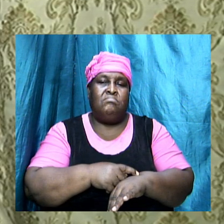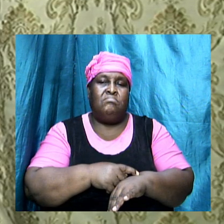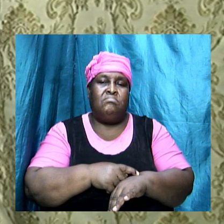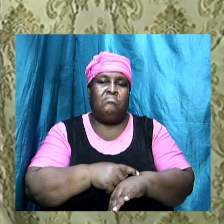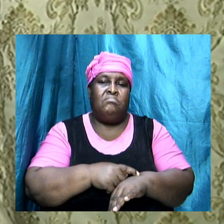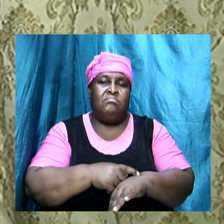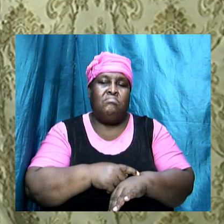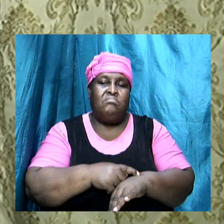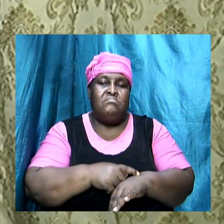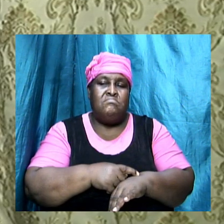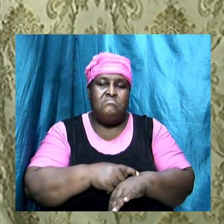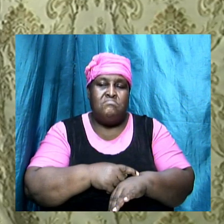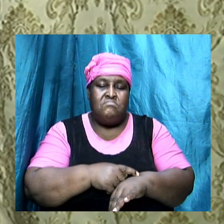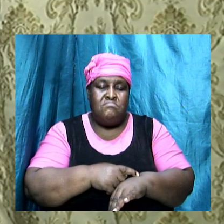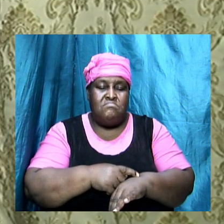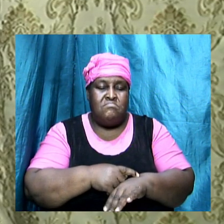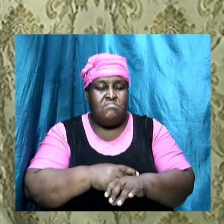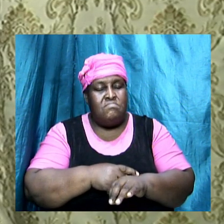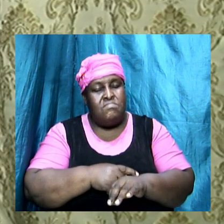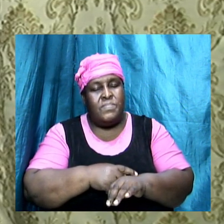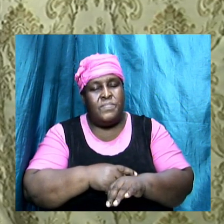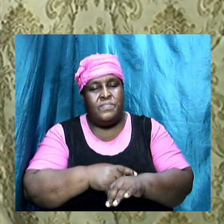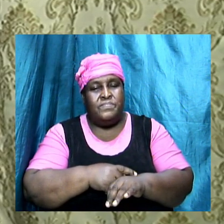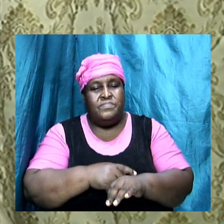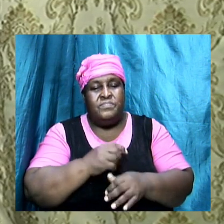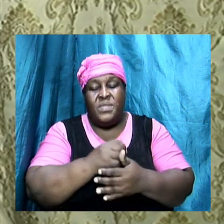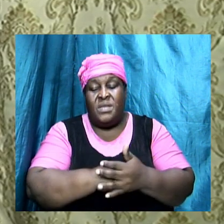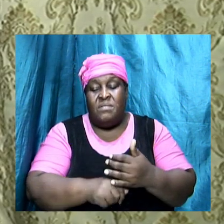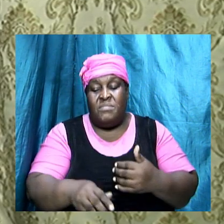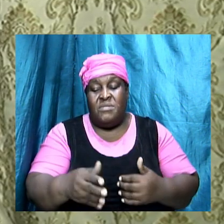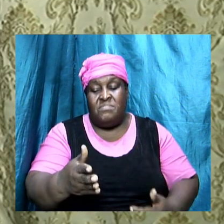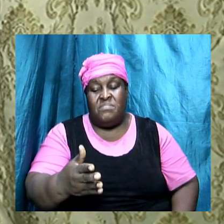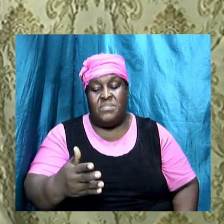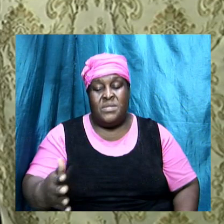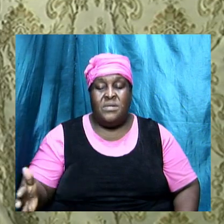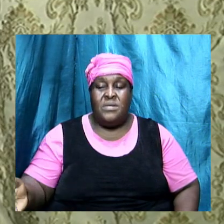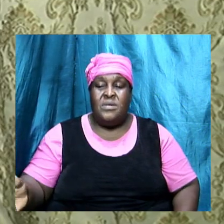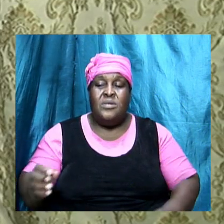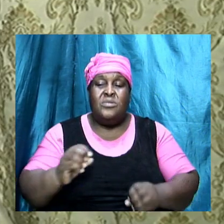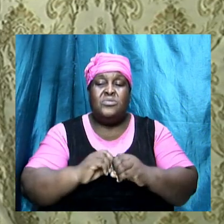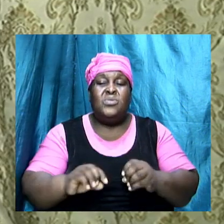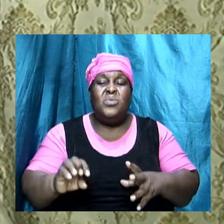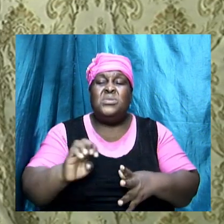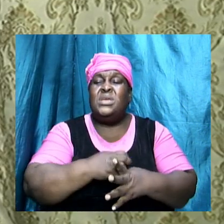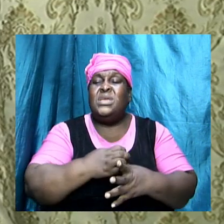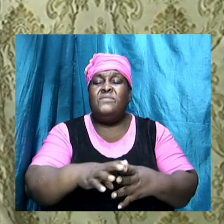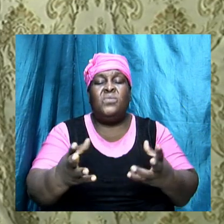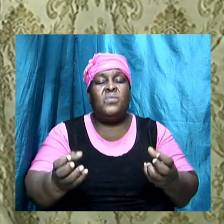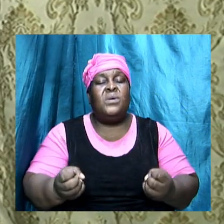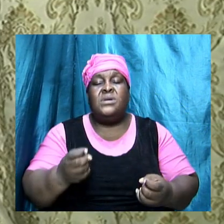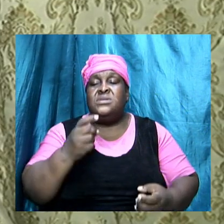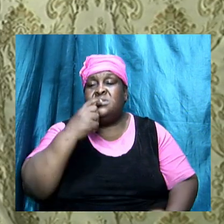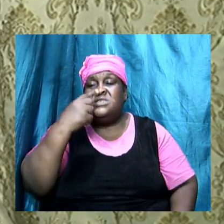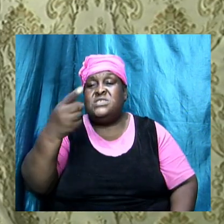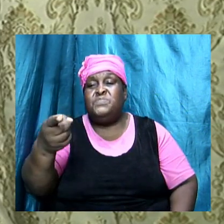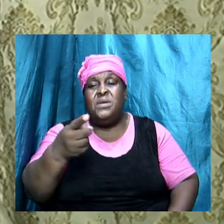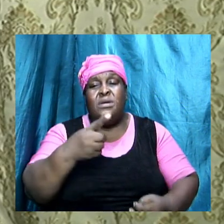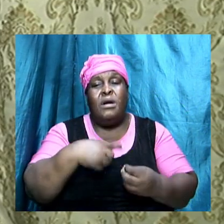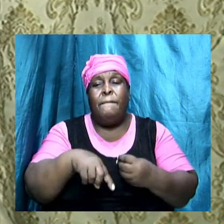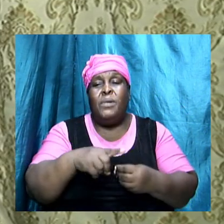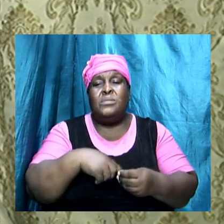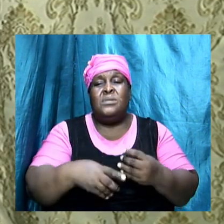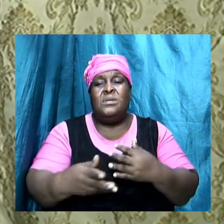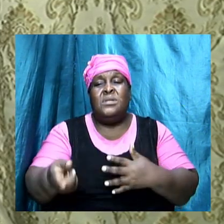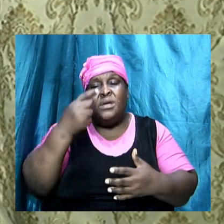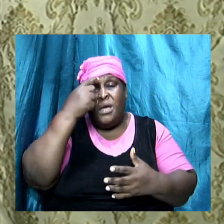but look here some of these things I don't even want to talk but there was